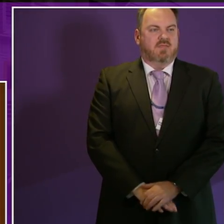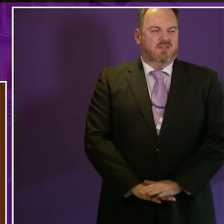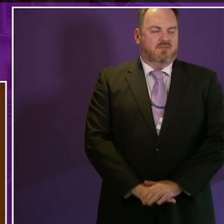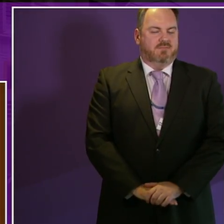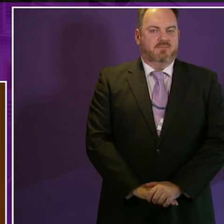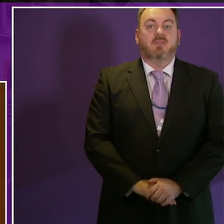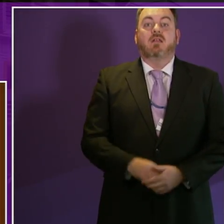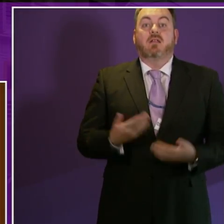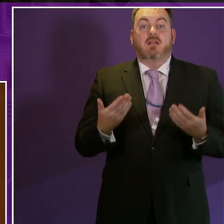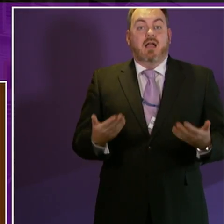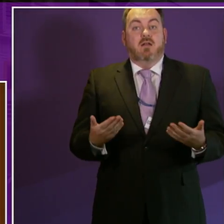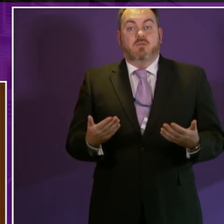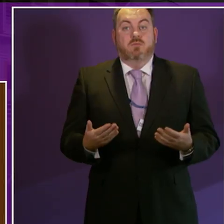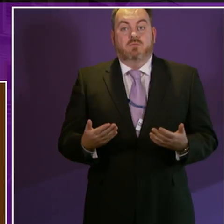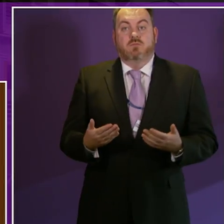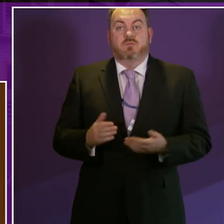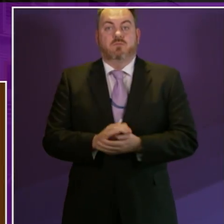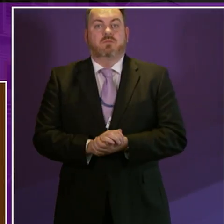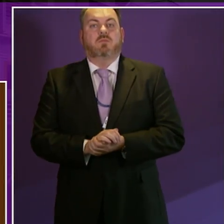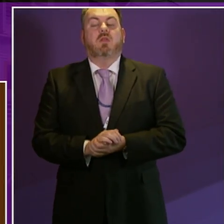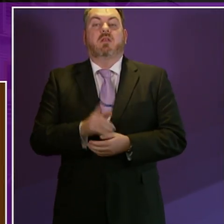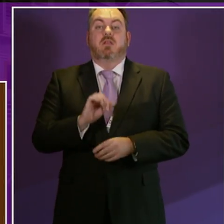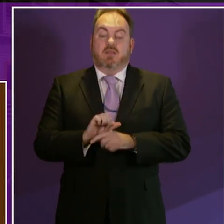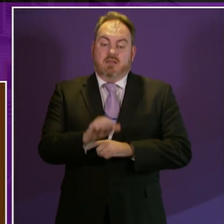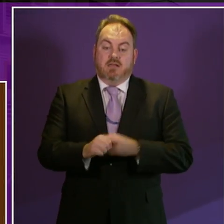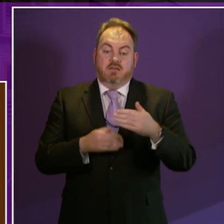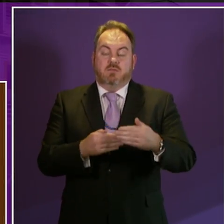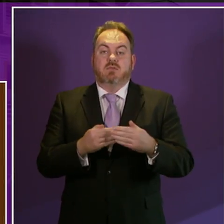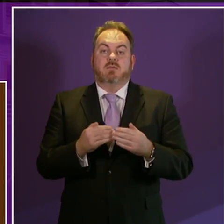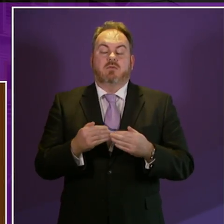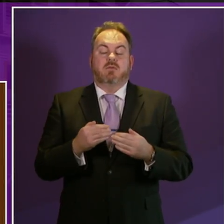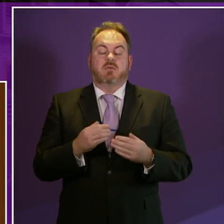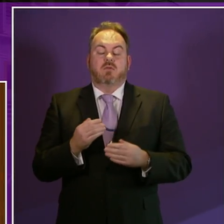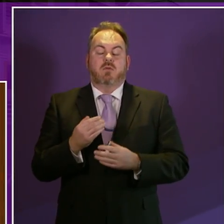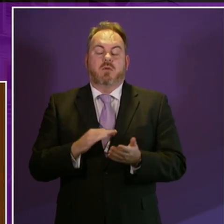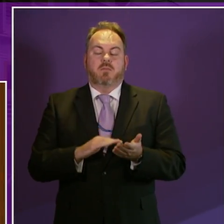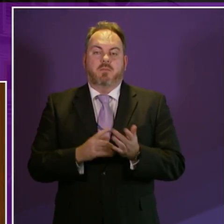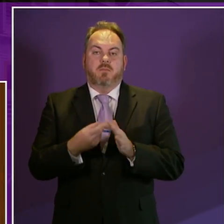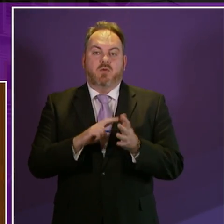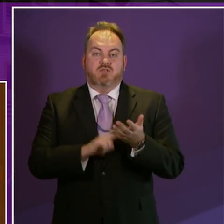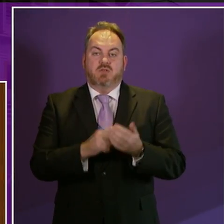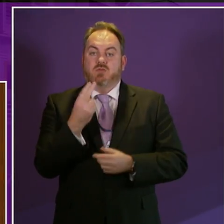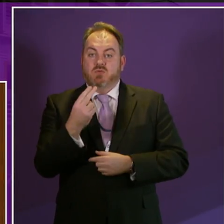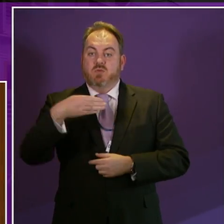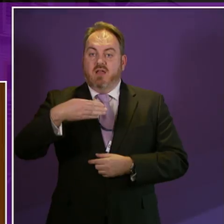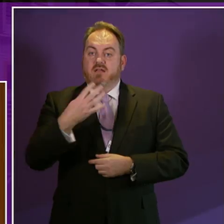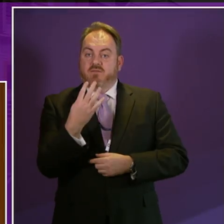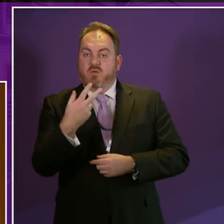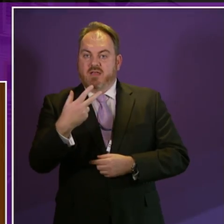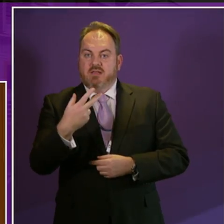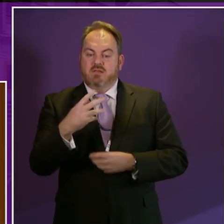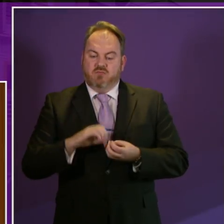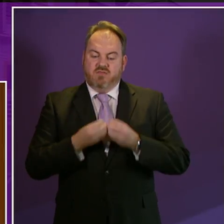The next item of business is a debate on motion 2948 in the name of Jean Freeman on creating a fairer Scotland,